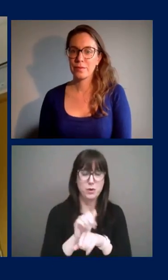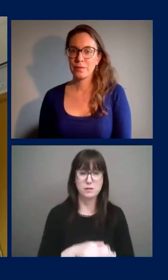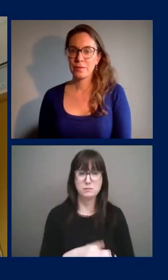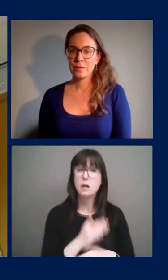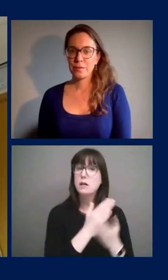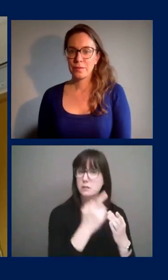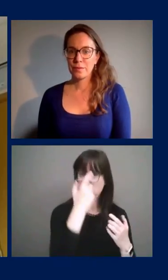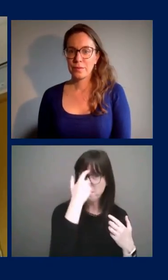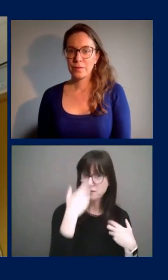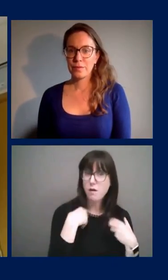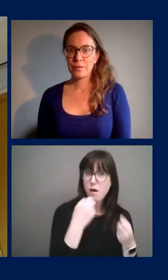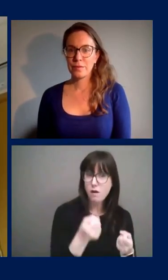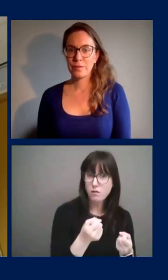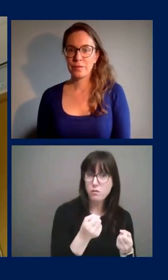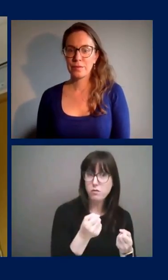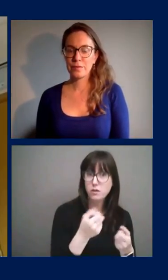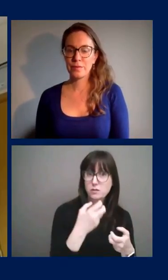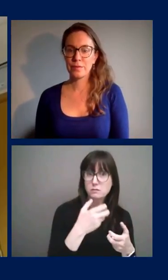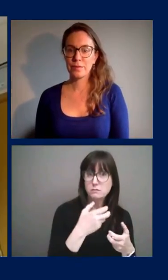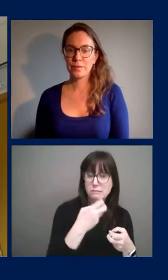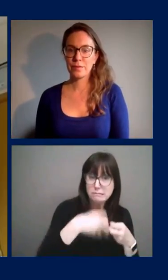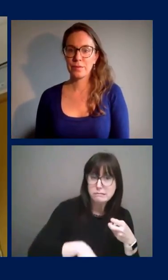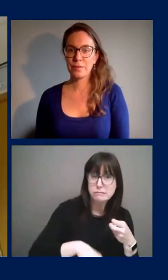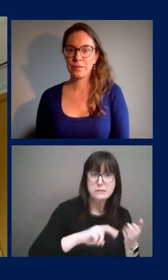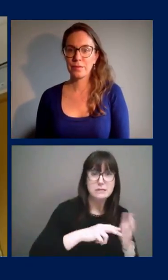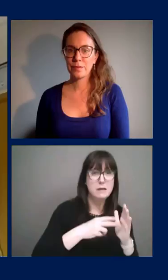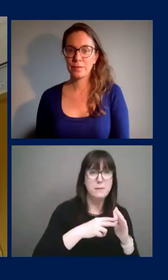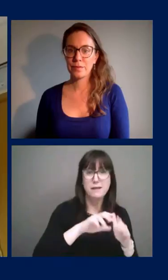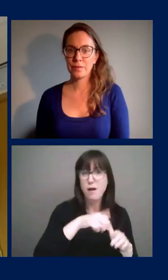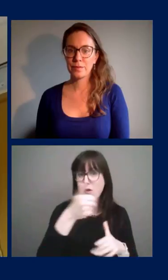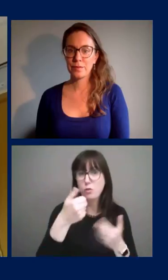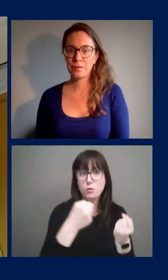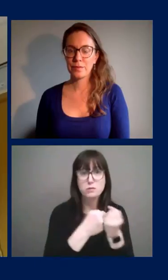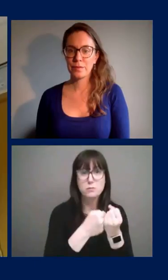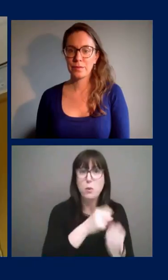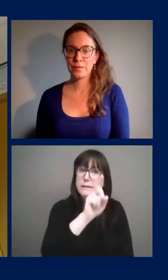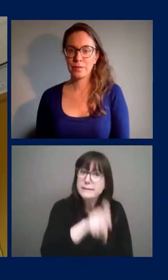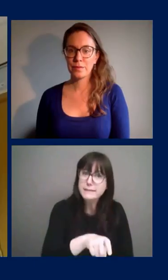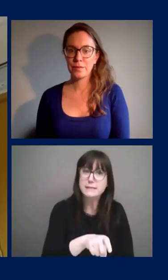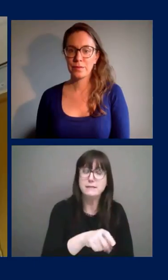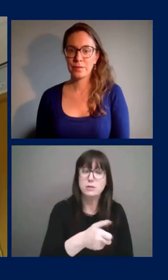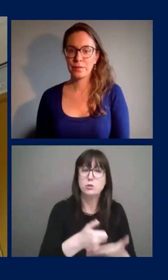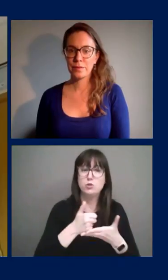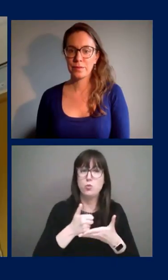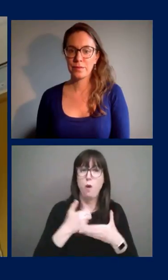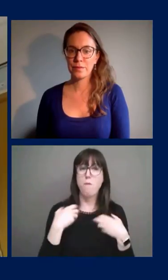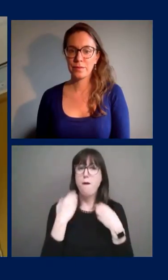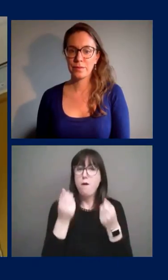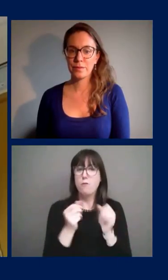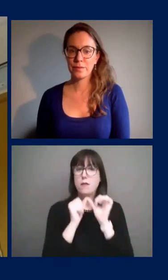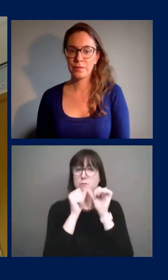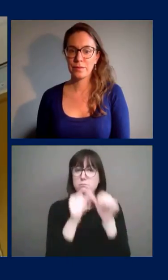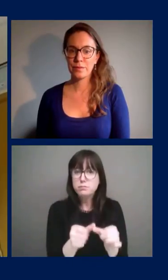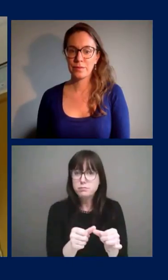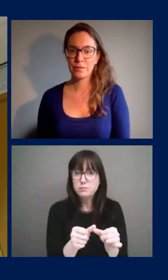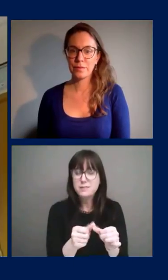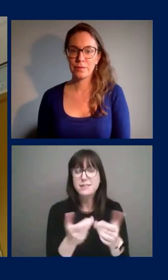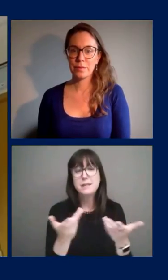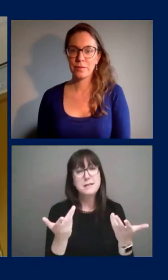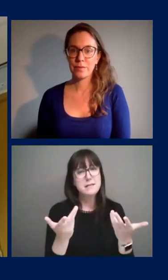health, uh, situation where they need to access other supports to be able to help them. So this is, this is just, um,